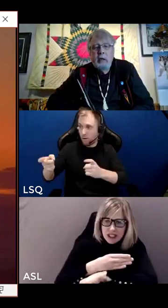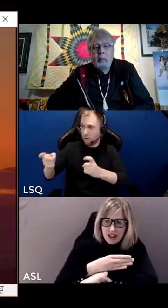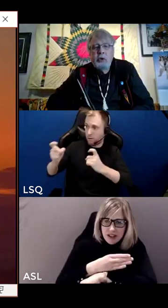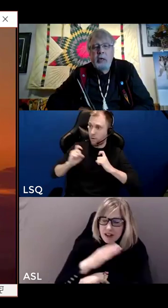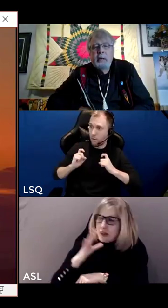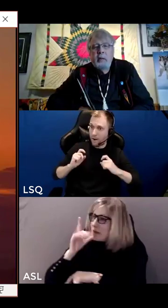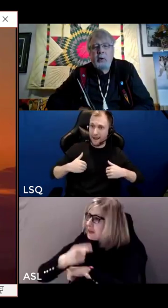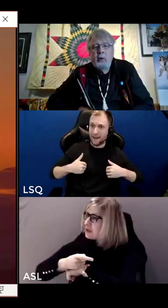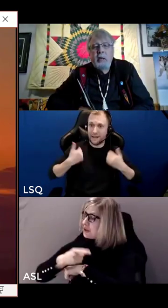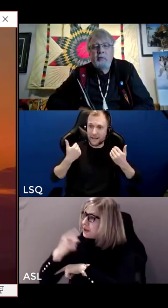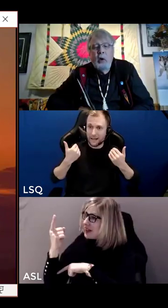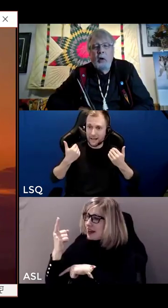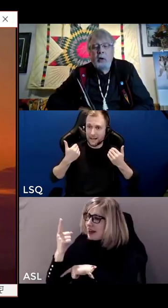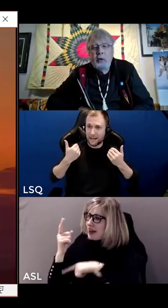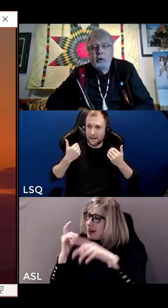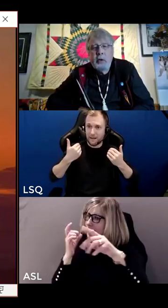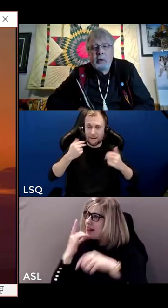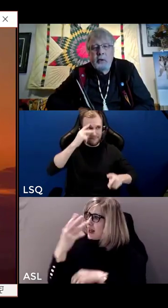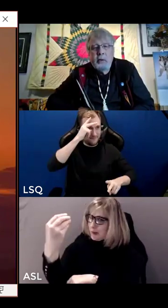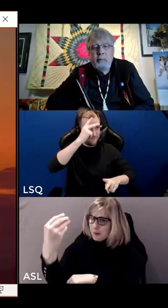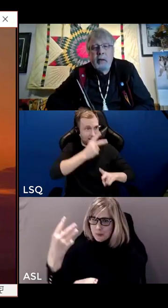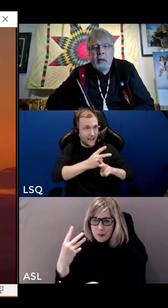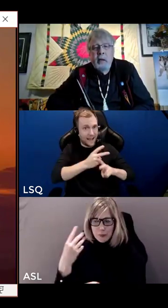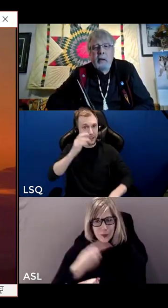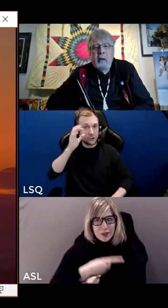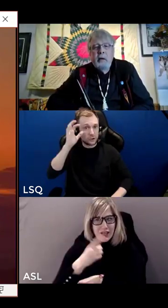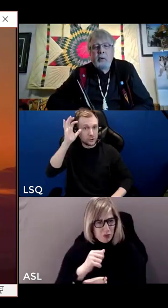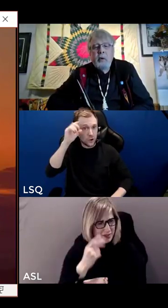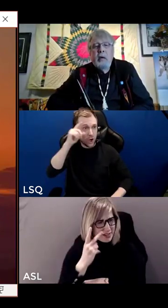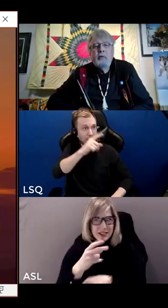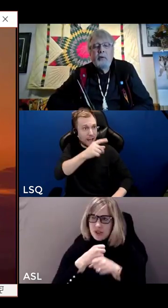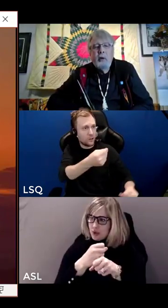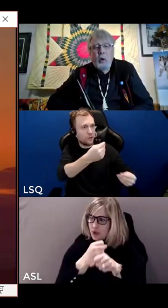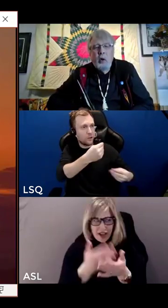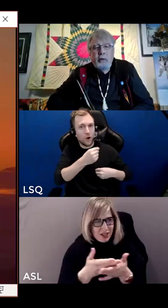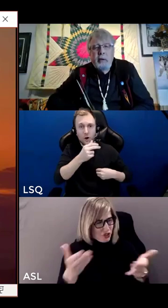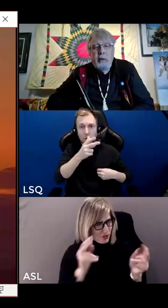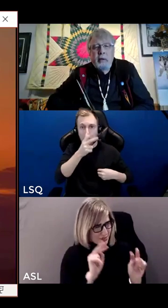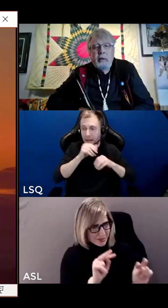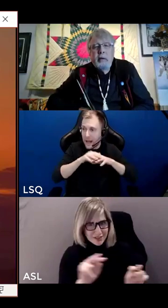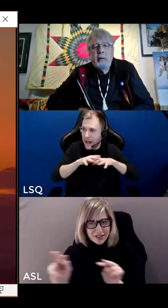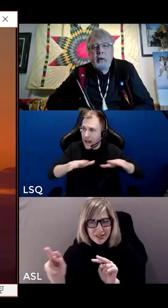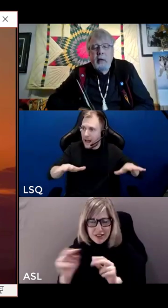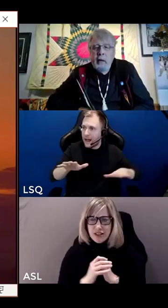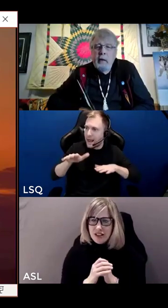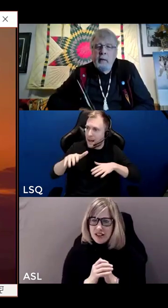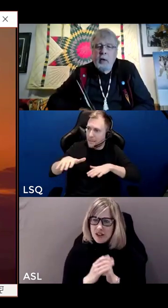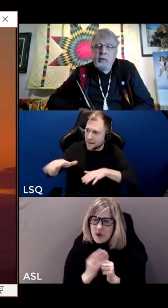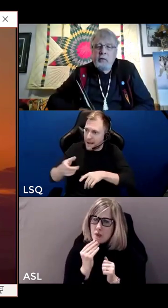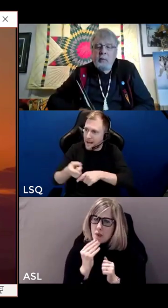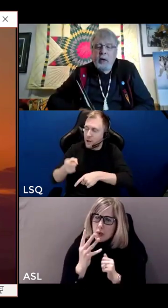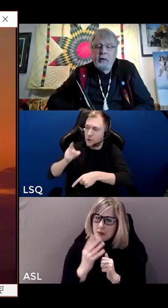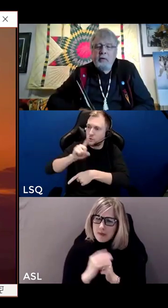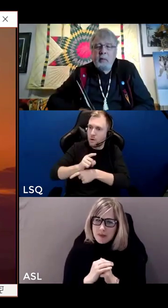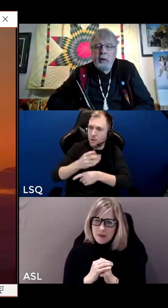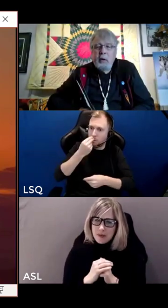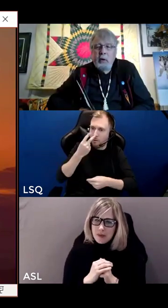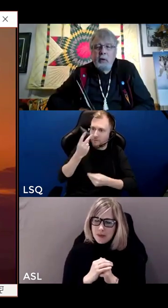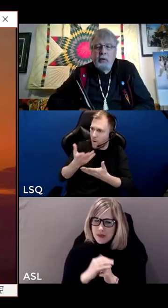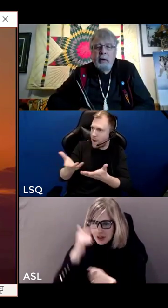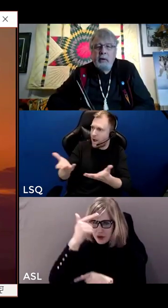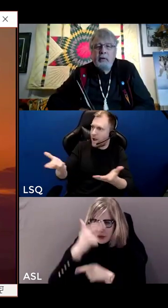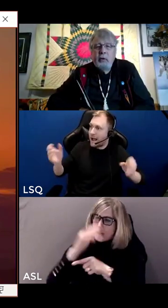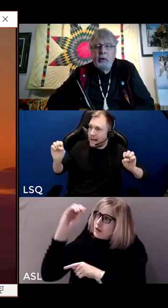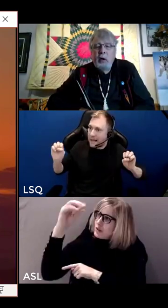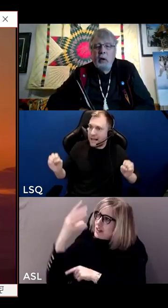see and appreciate the beauty of all of your creation. We're grateful for the warmth that brother son brings to mother